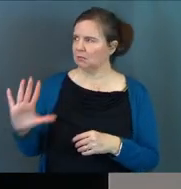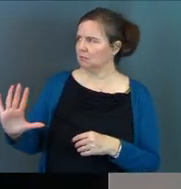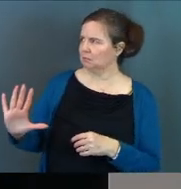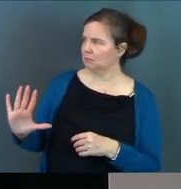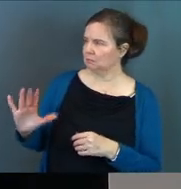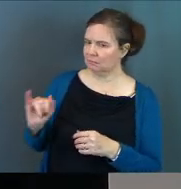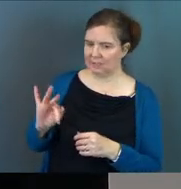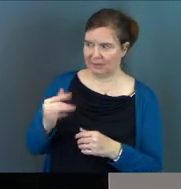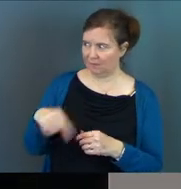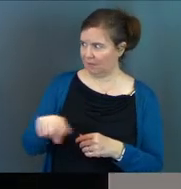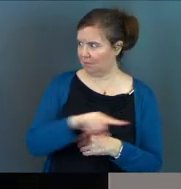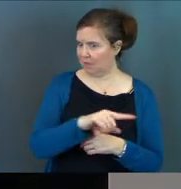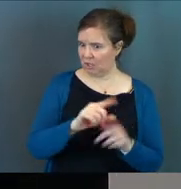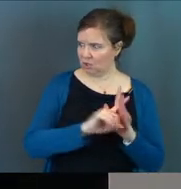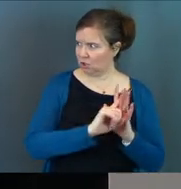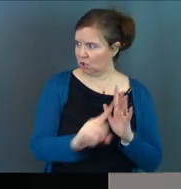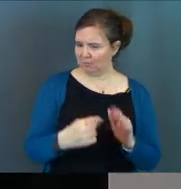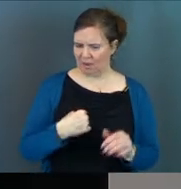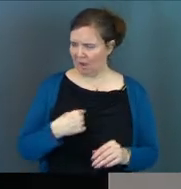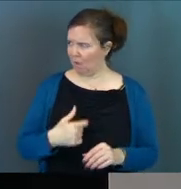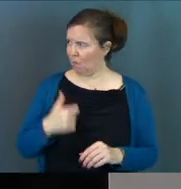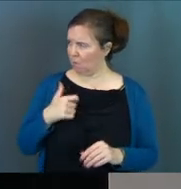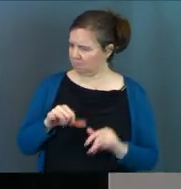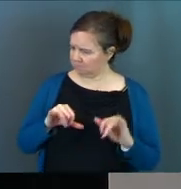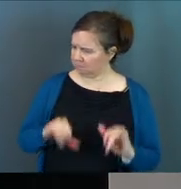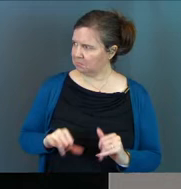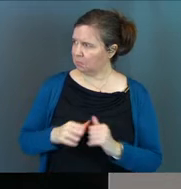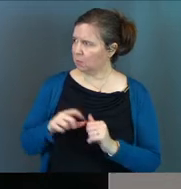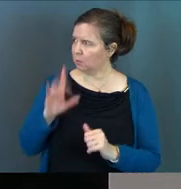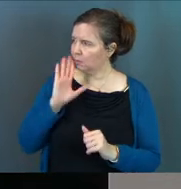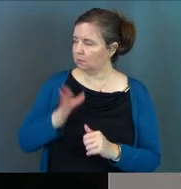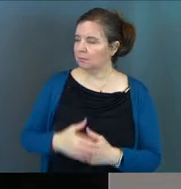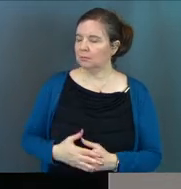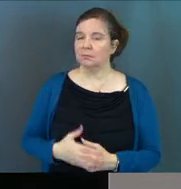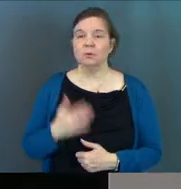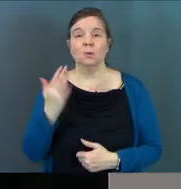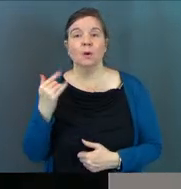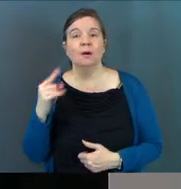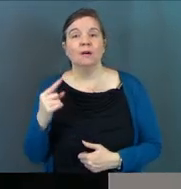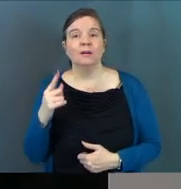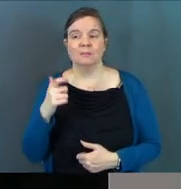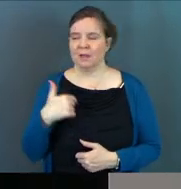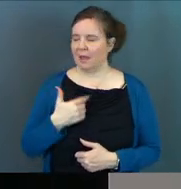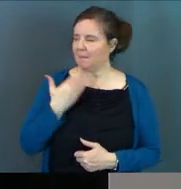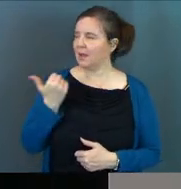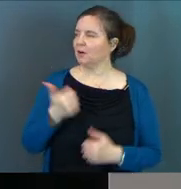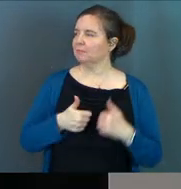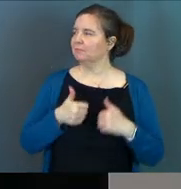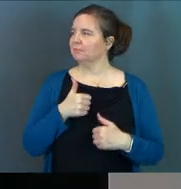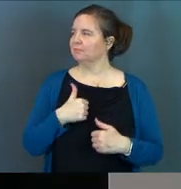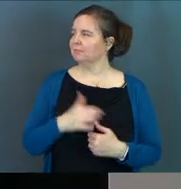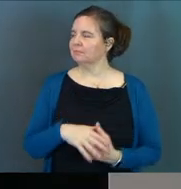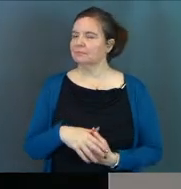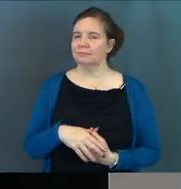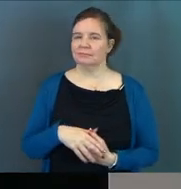him, even if everyone else deserts you, I never will, Jesus. Why? Because I'm better, Jesus.